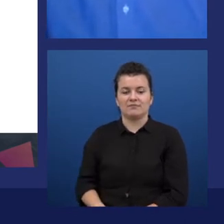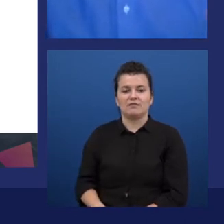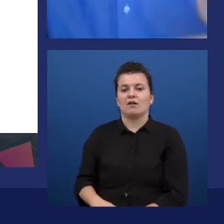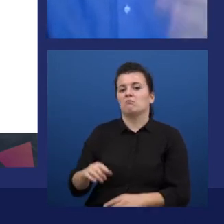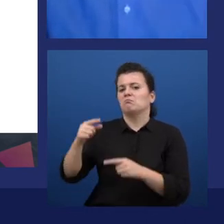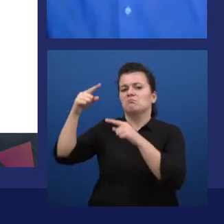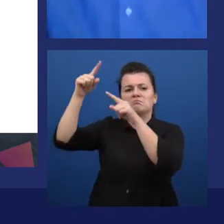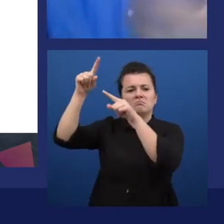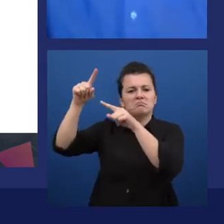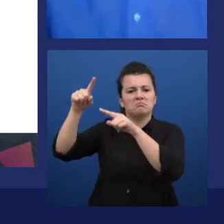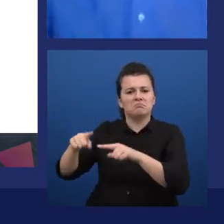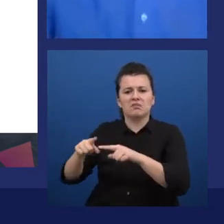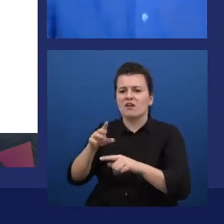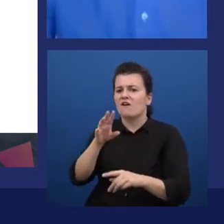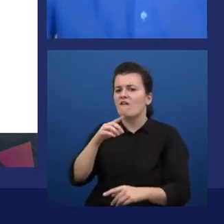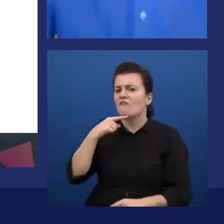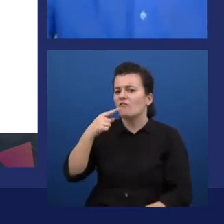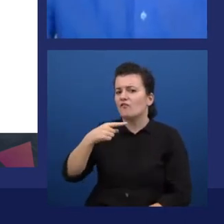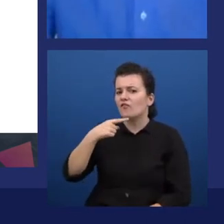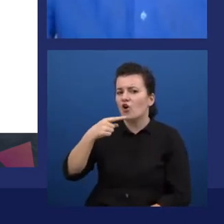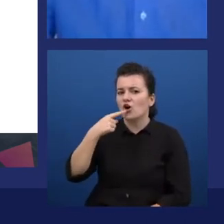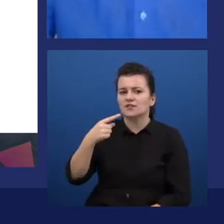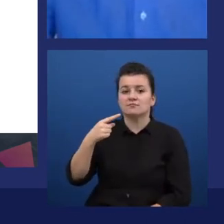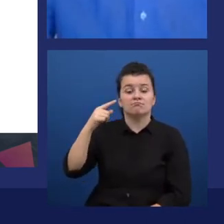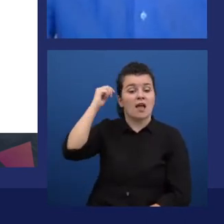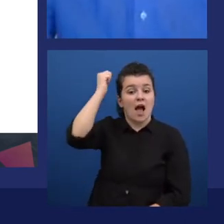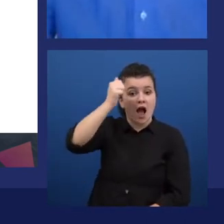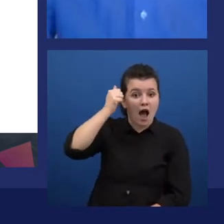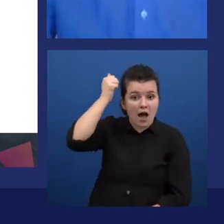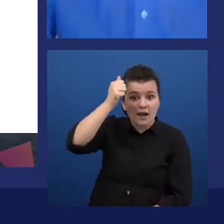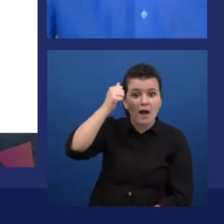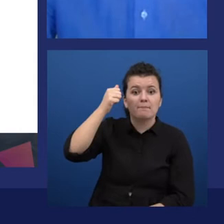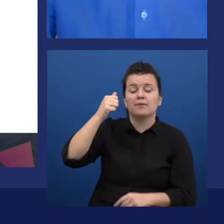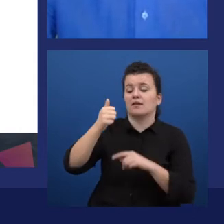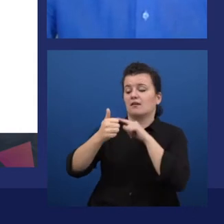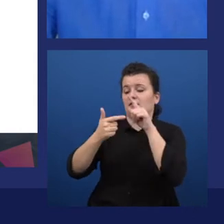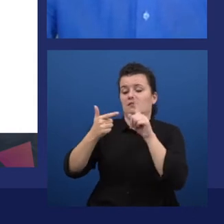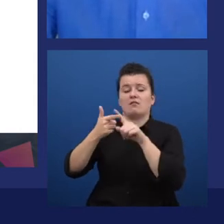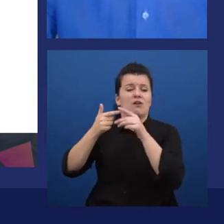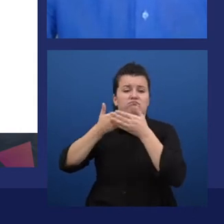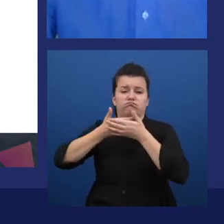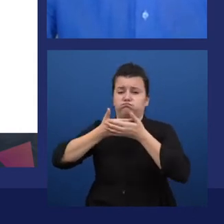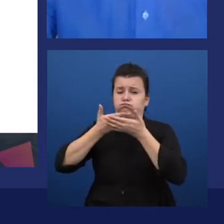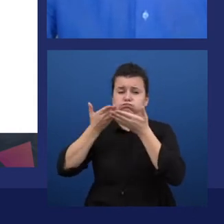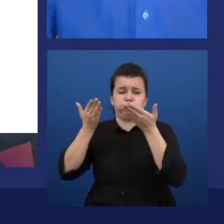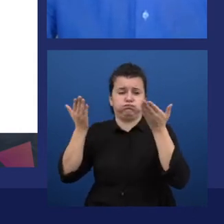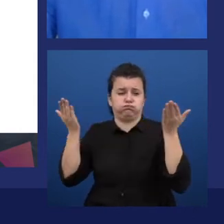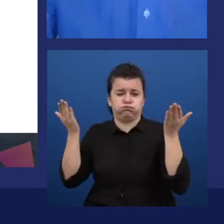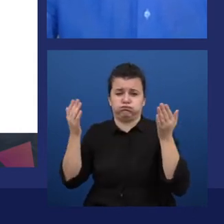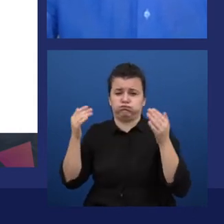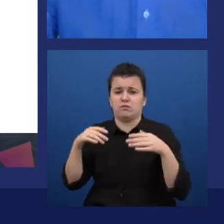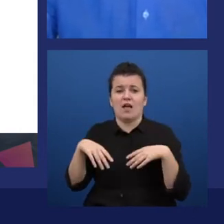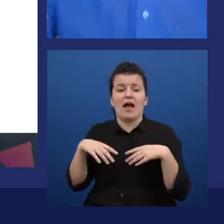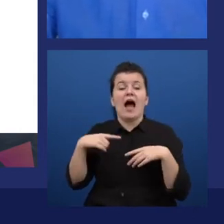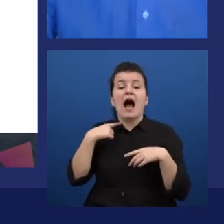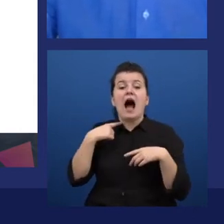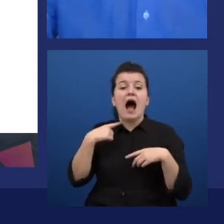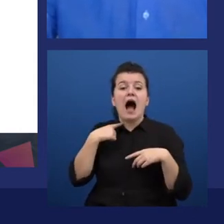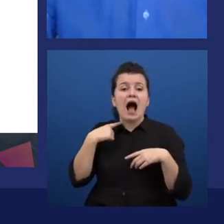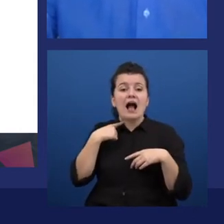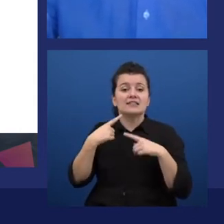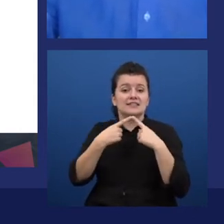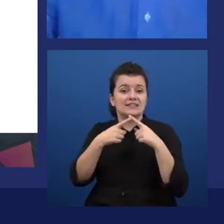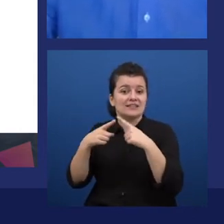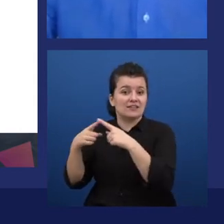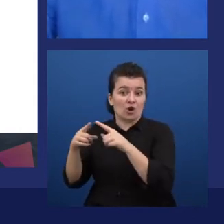all the way to Tamil, and different accent as well. I can pick Australian English. It